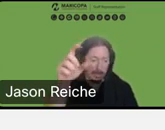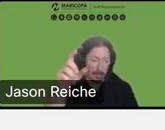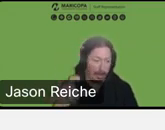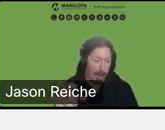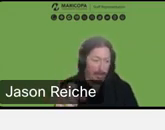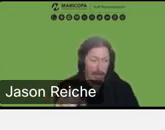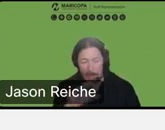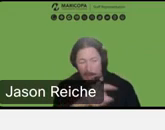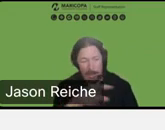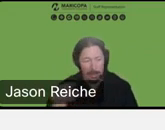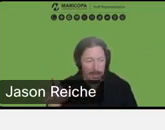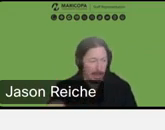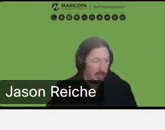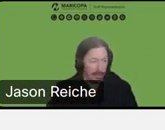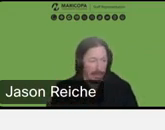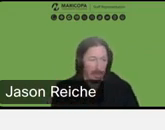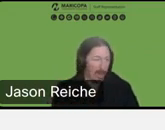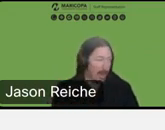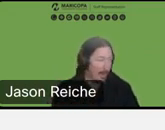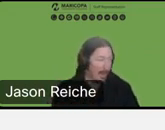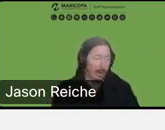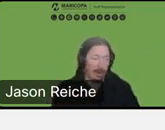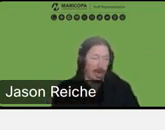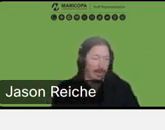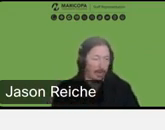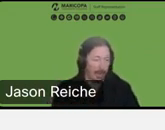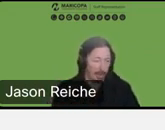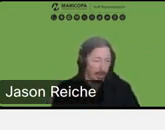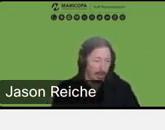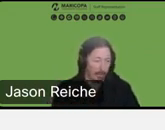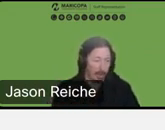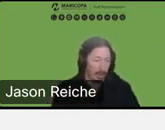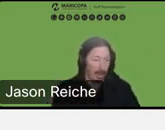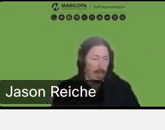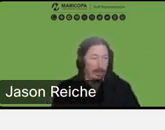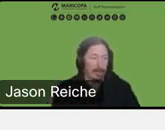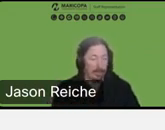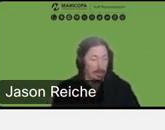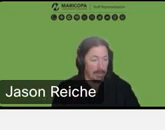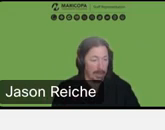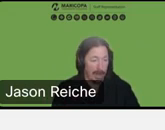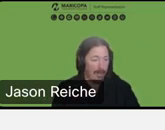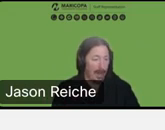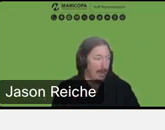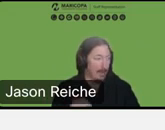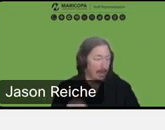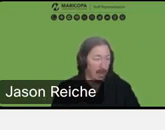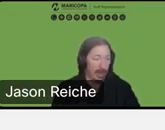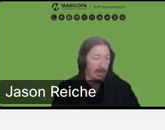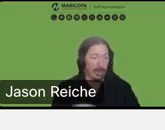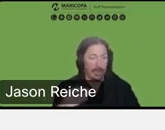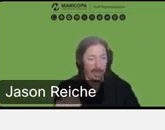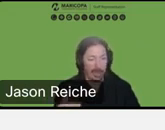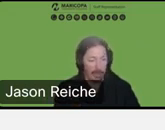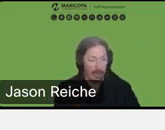bottom and you pull down and the selection is jumping all of the document, you know, you don't have a good reading order. Um, but there's tools in Acrobat where you can go